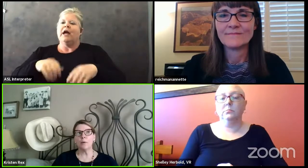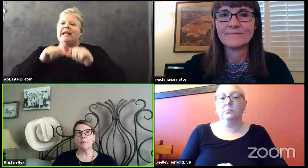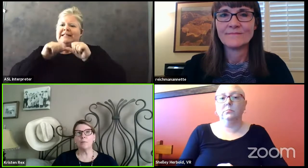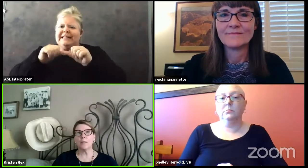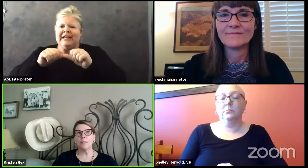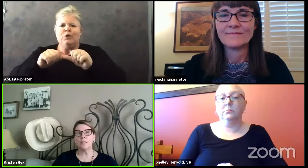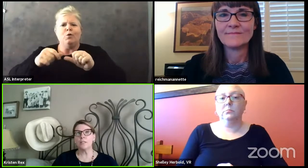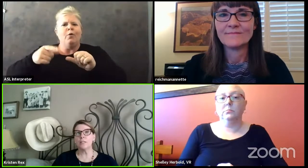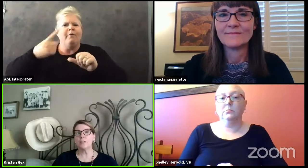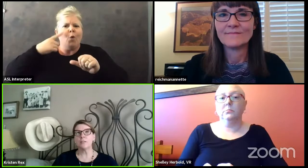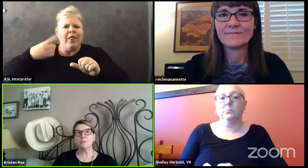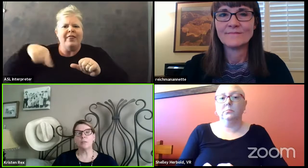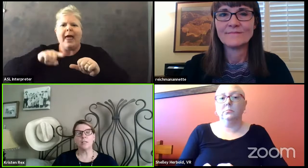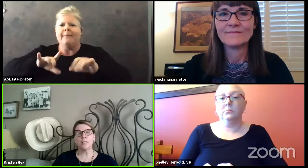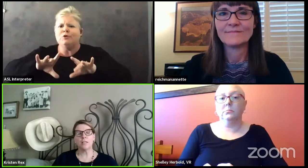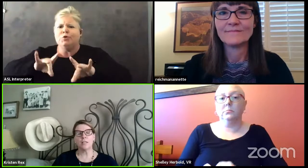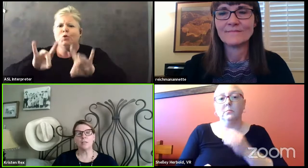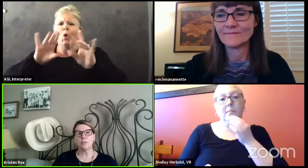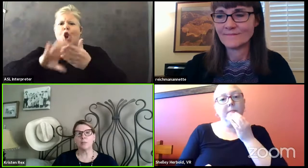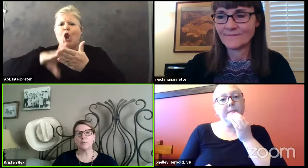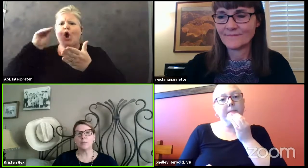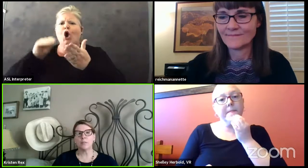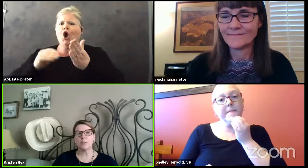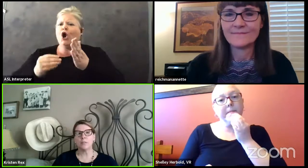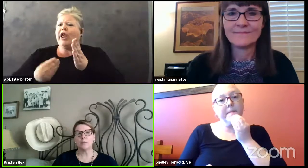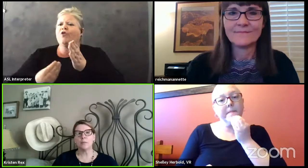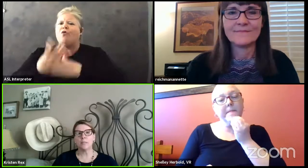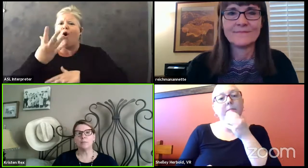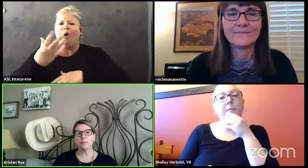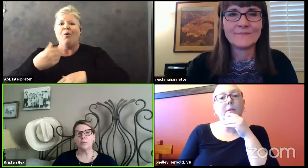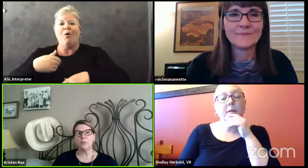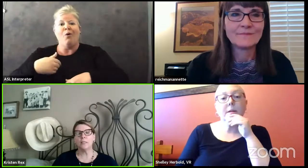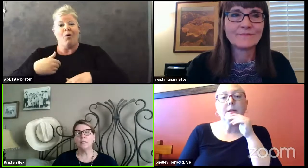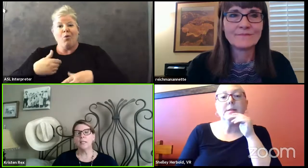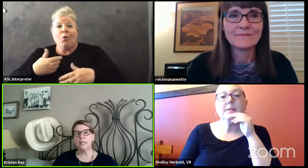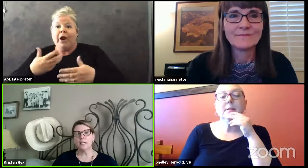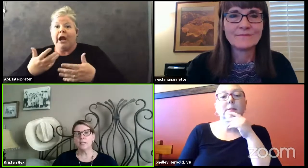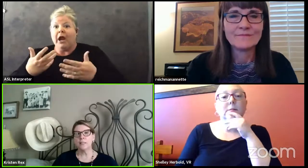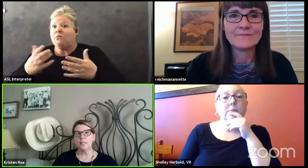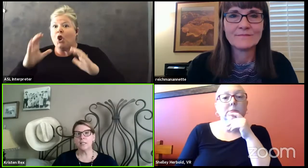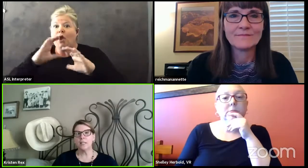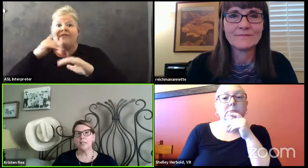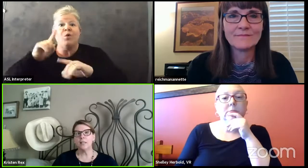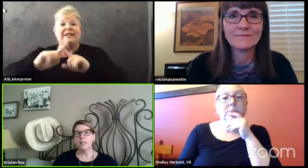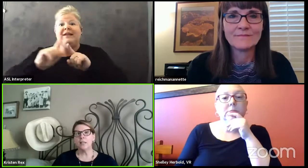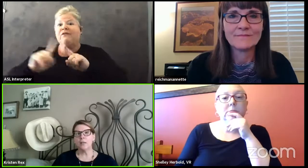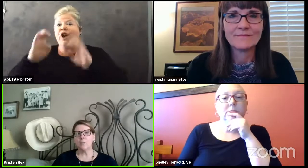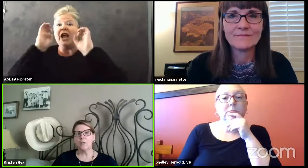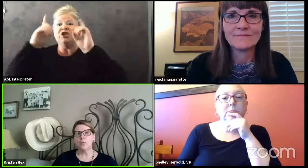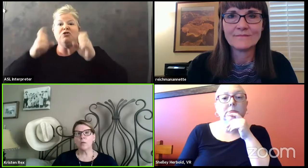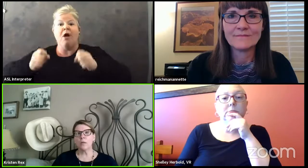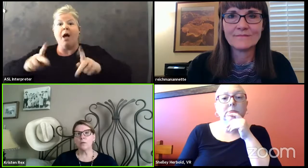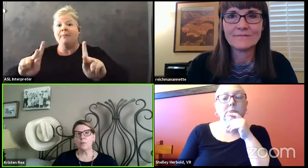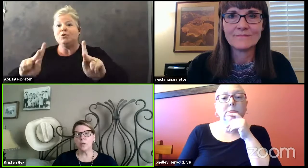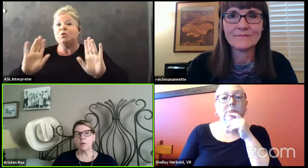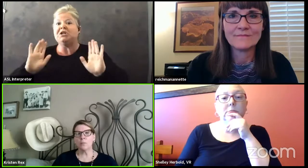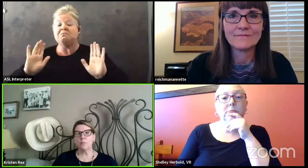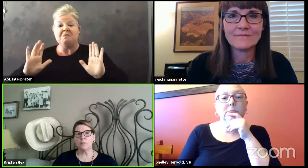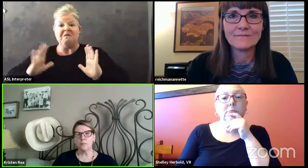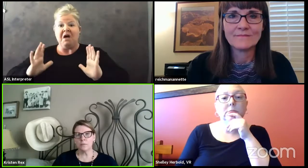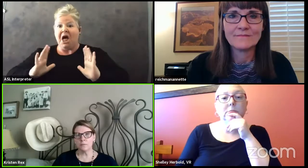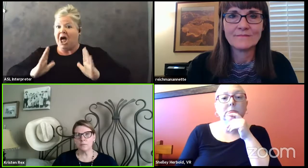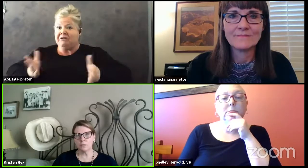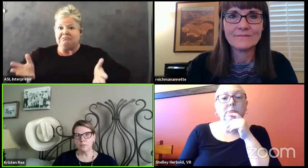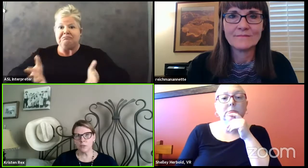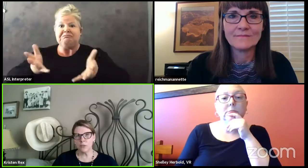grow, but we are just looking at educational opportunities and we would never hold it against a kid. We are working to help